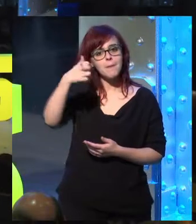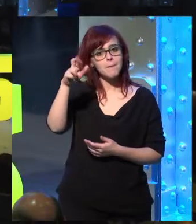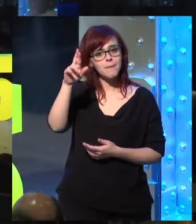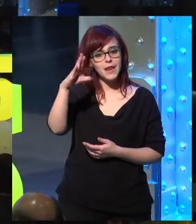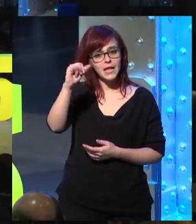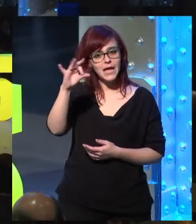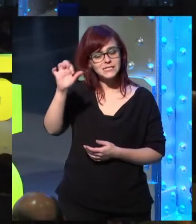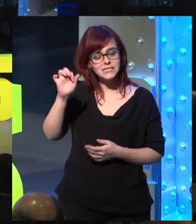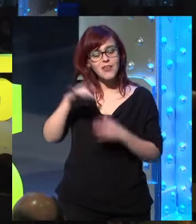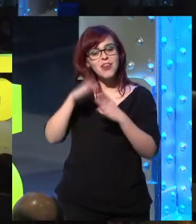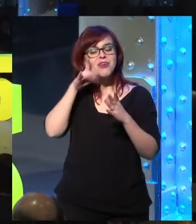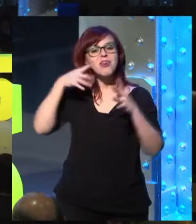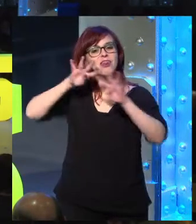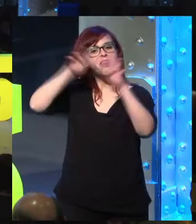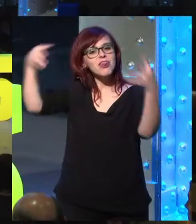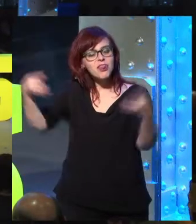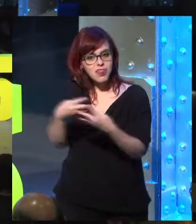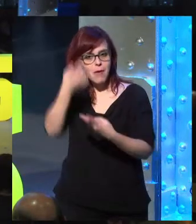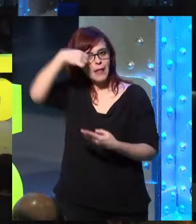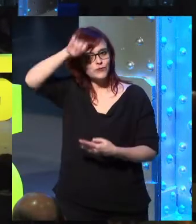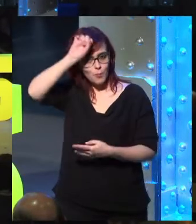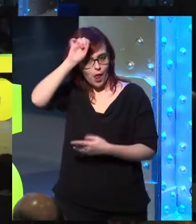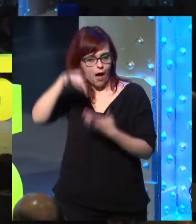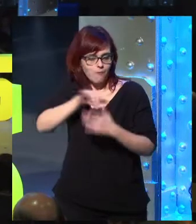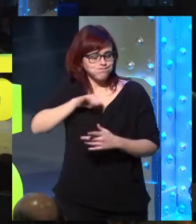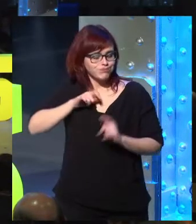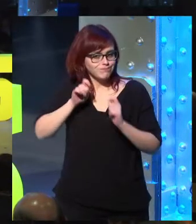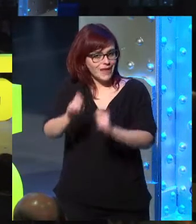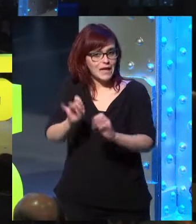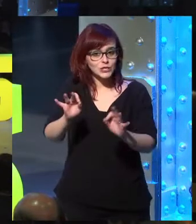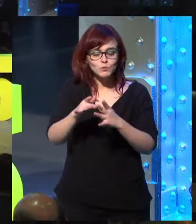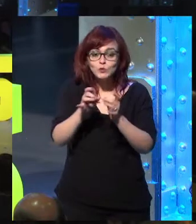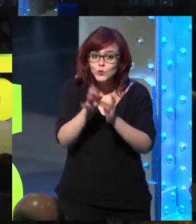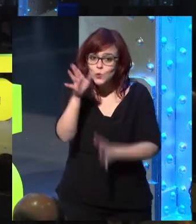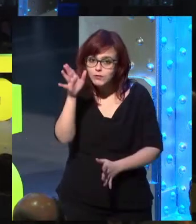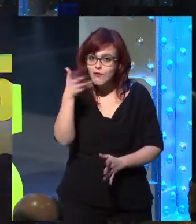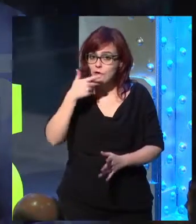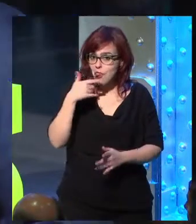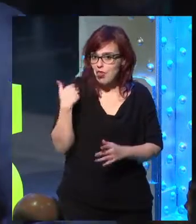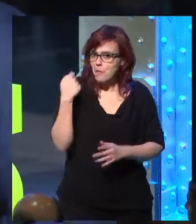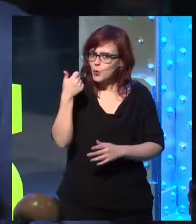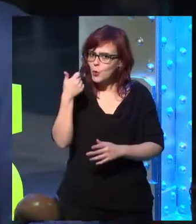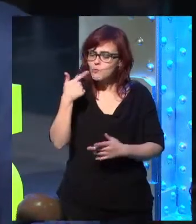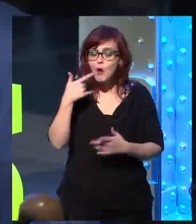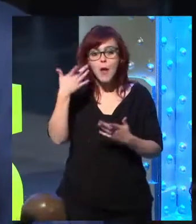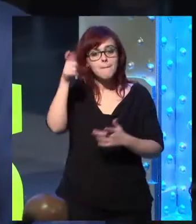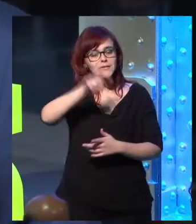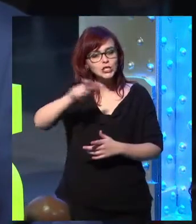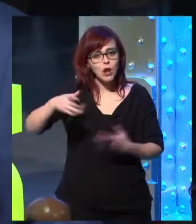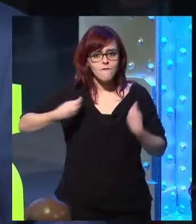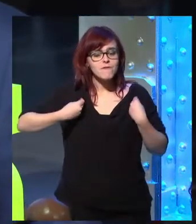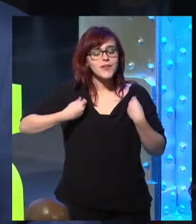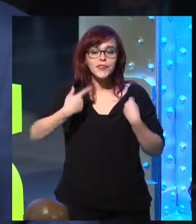Amber Case, a cyber-anthropologist, as she has self-defined herself. Luckily, I've met her a